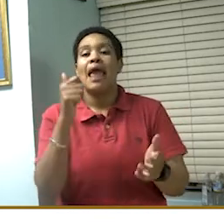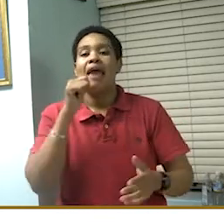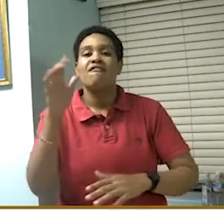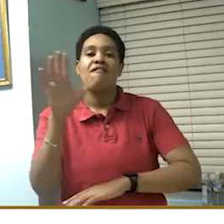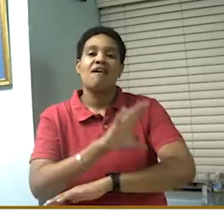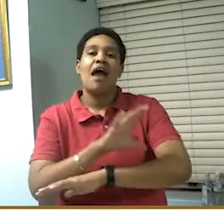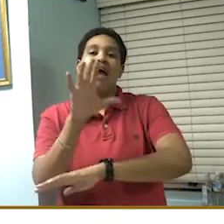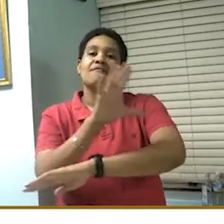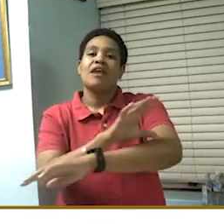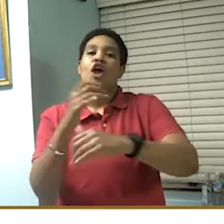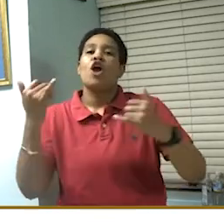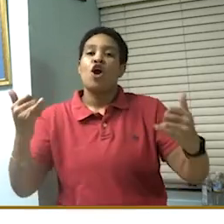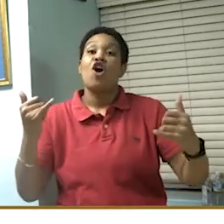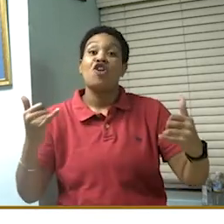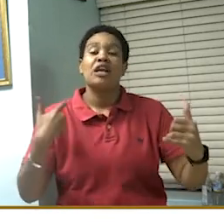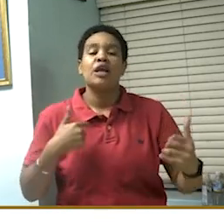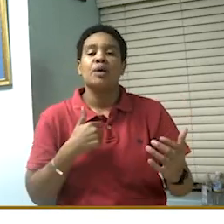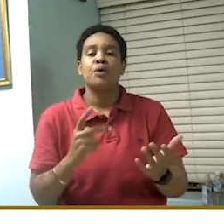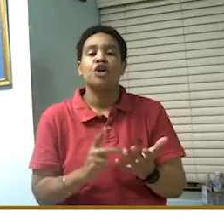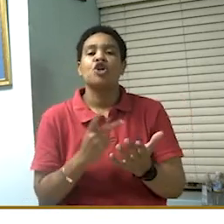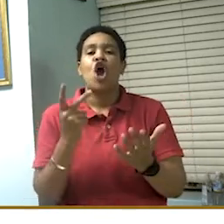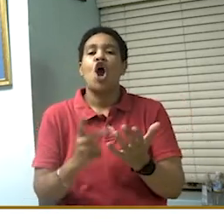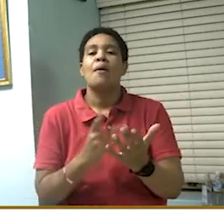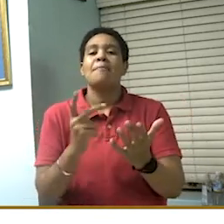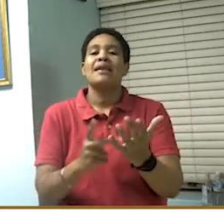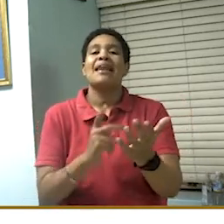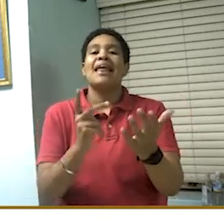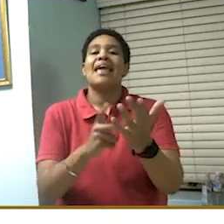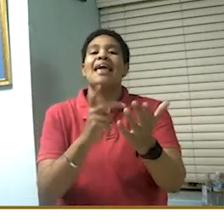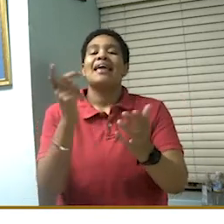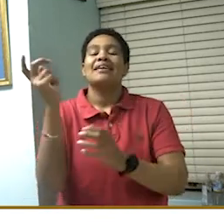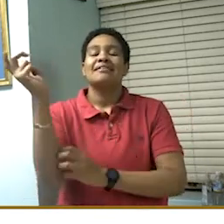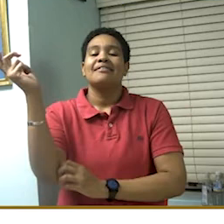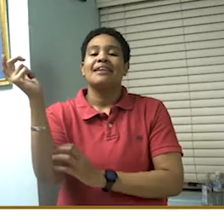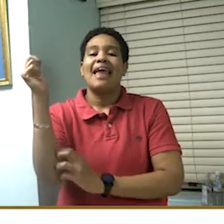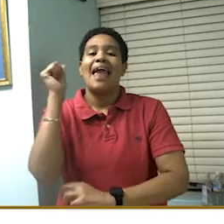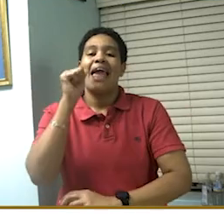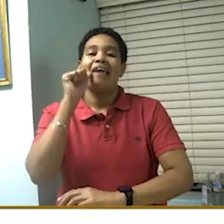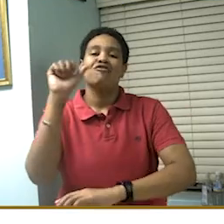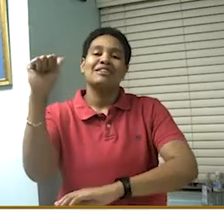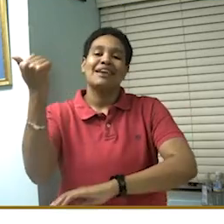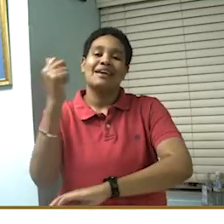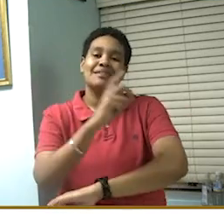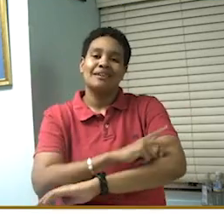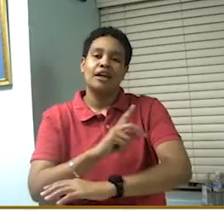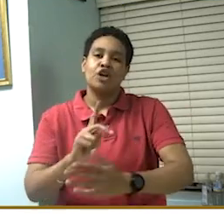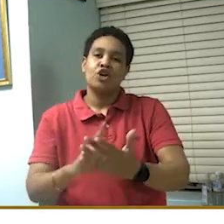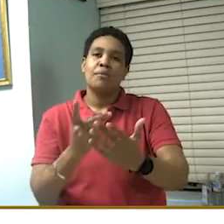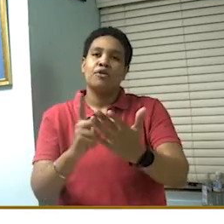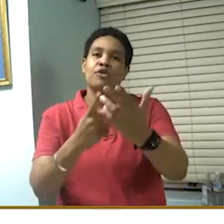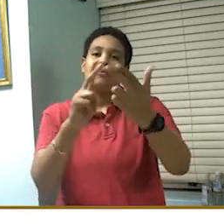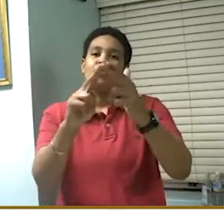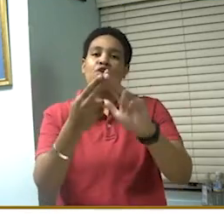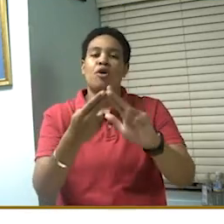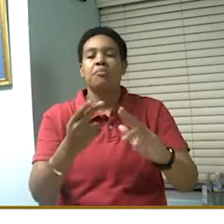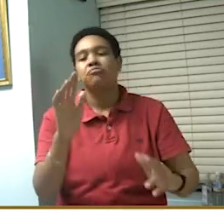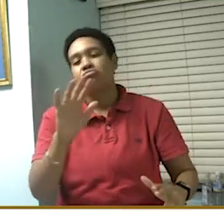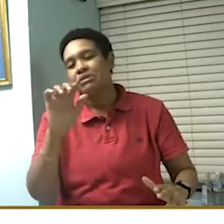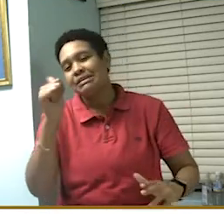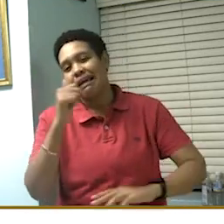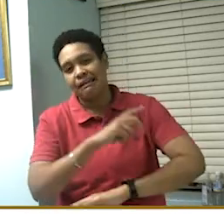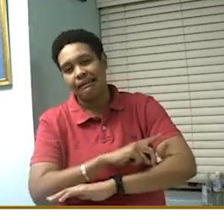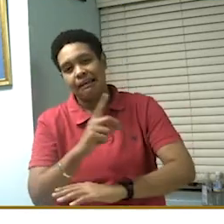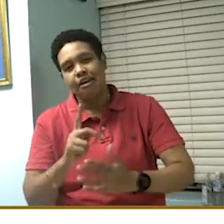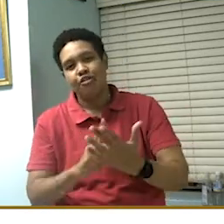moving towards a 10-day doubling, or just about a 10-day doubling. So, there is some flattening